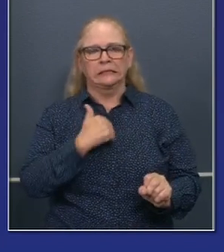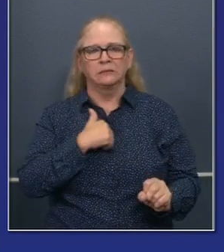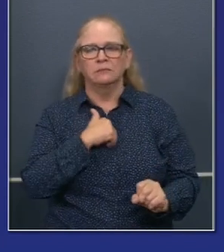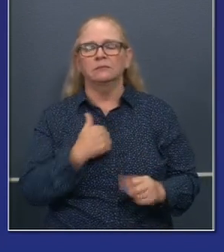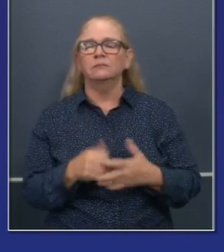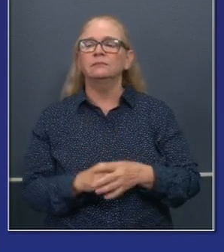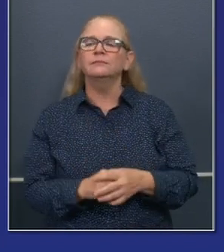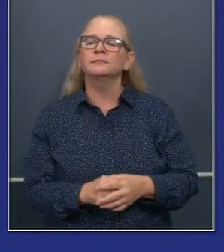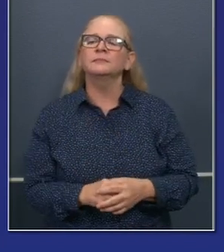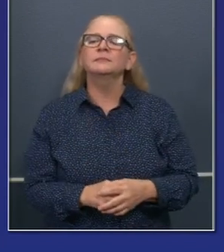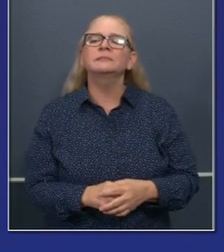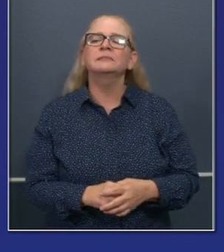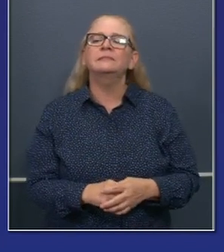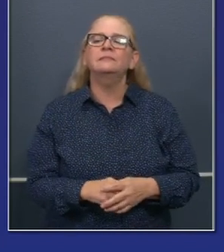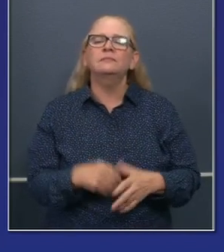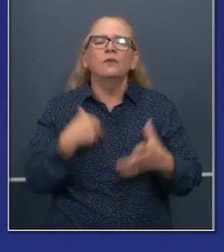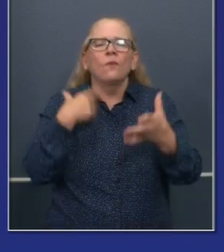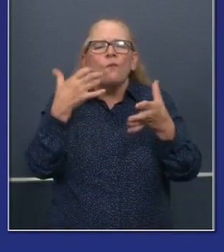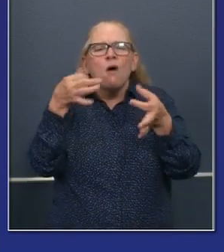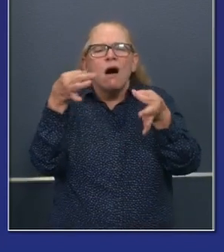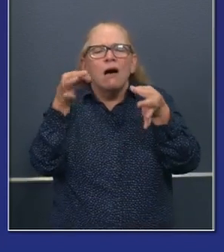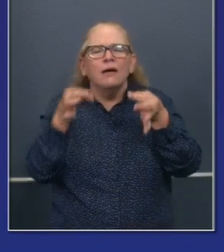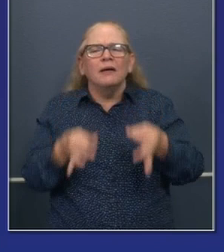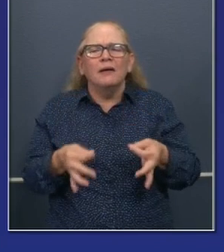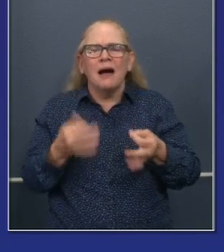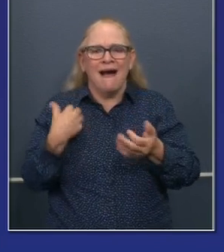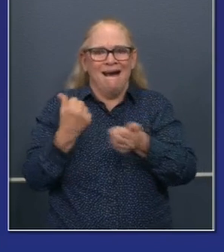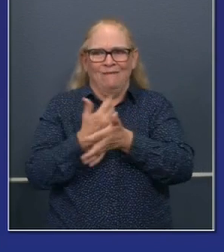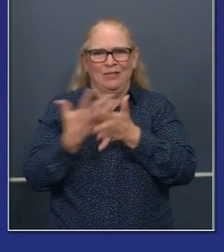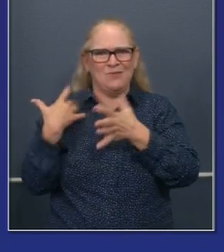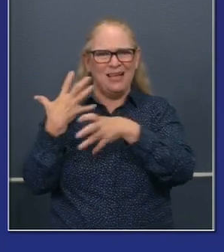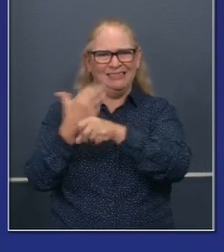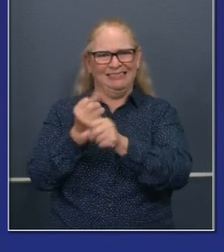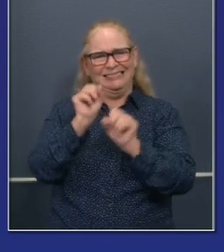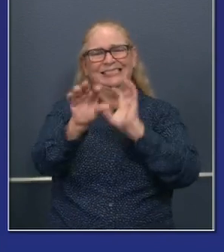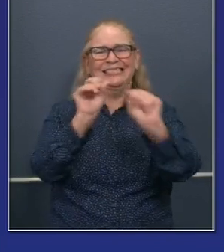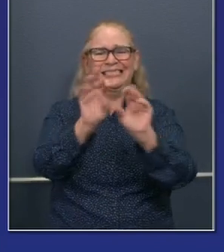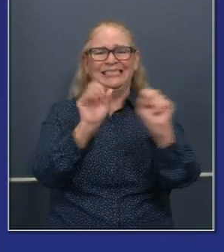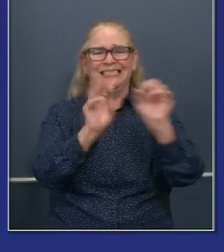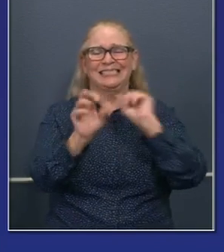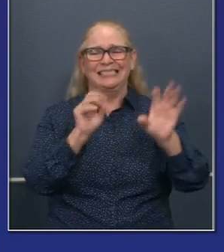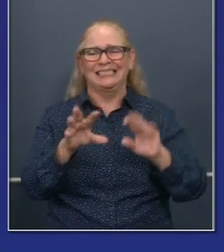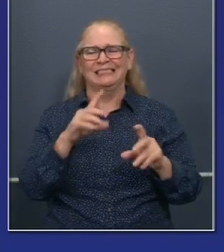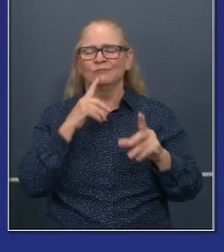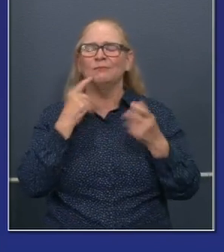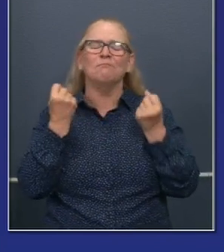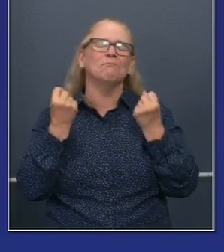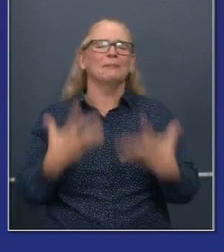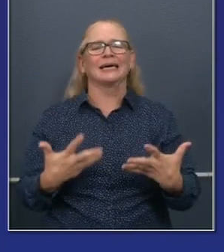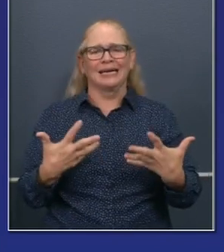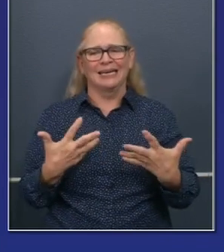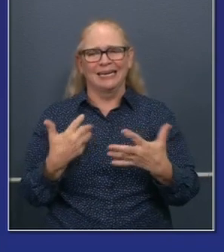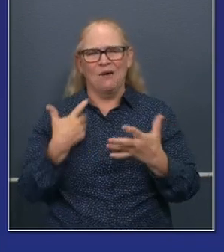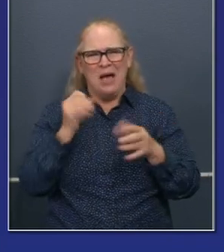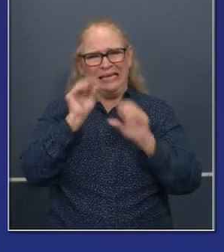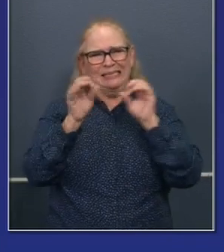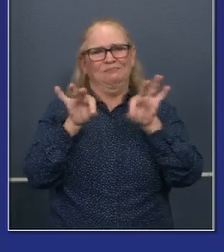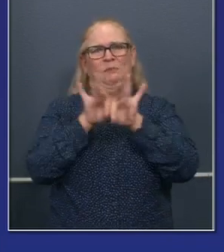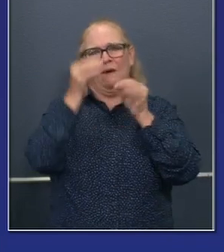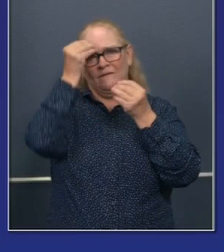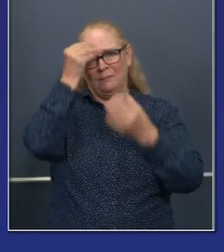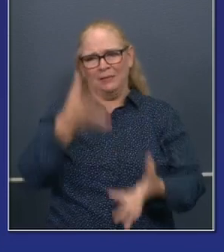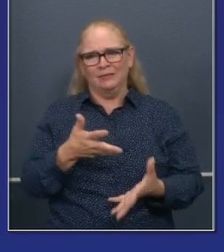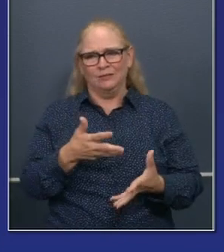because I think it's incredibly important to many of you watching and those, uh, that, uh, will be supported through some of these efforts.